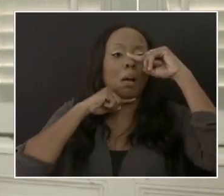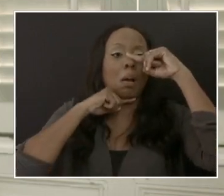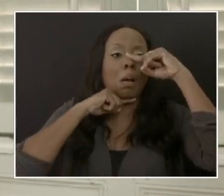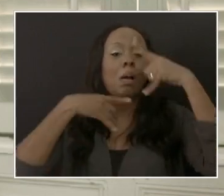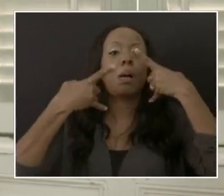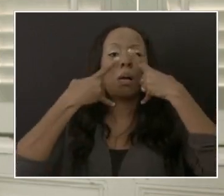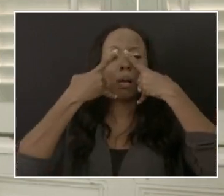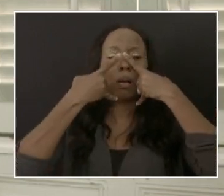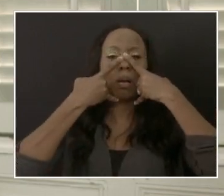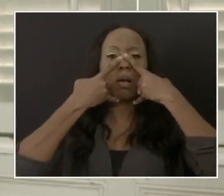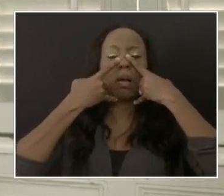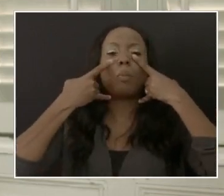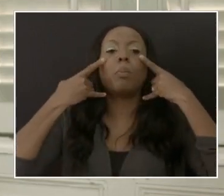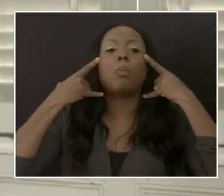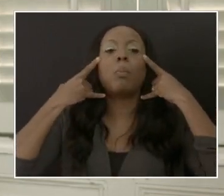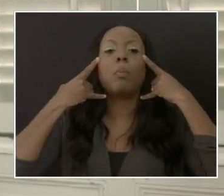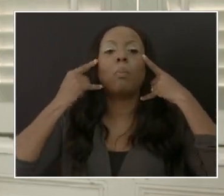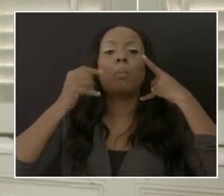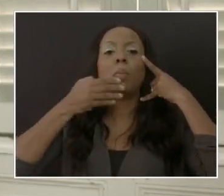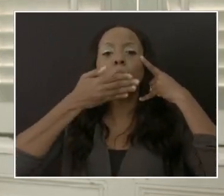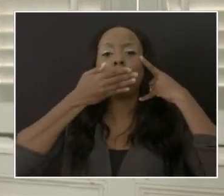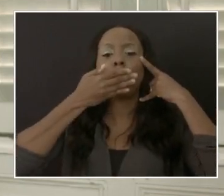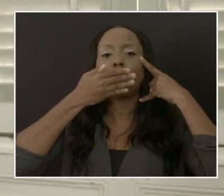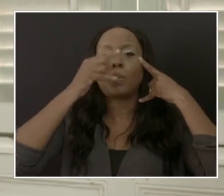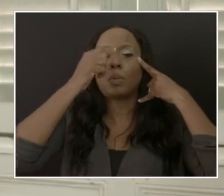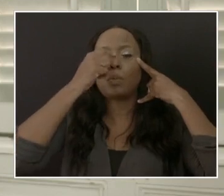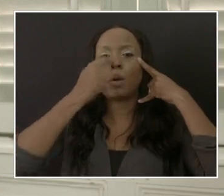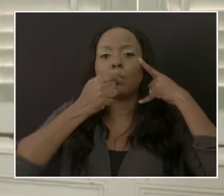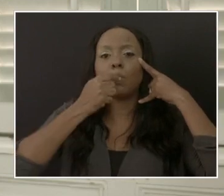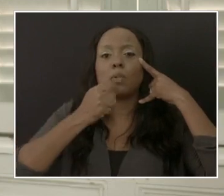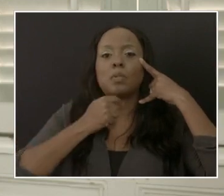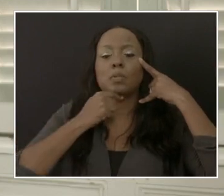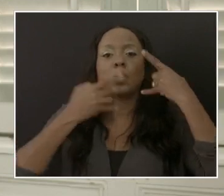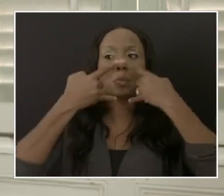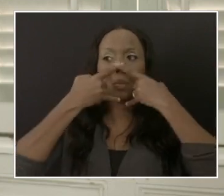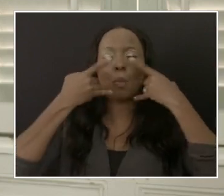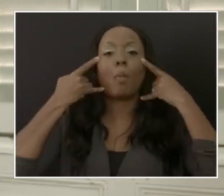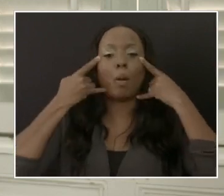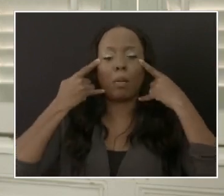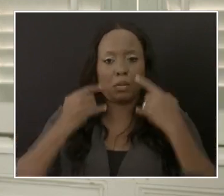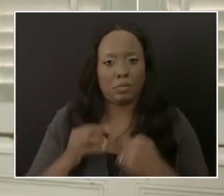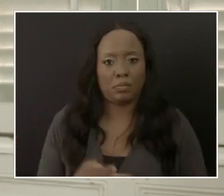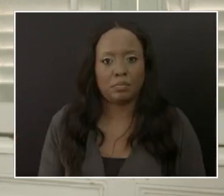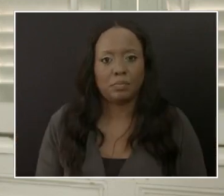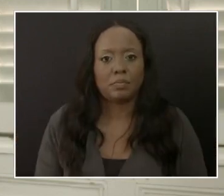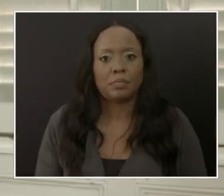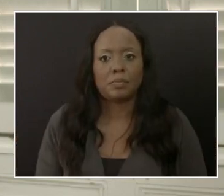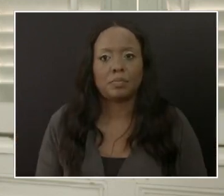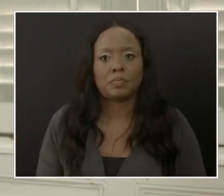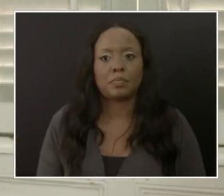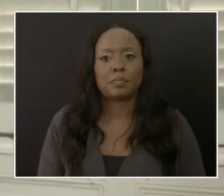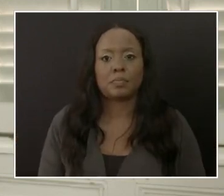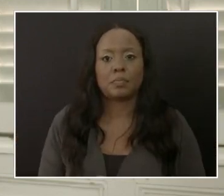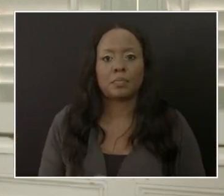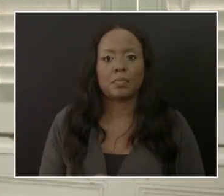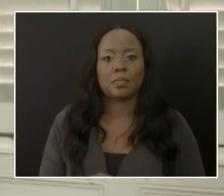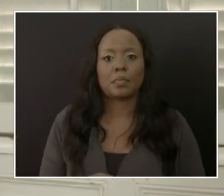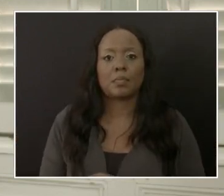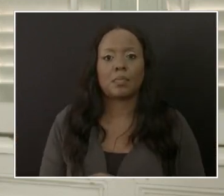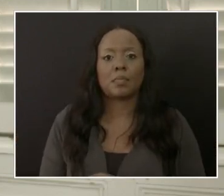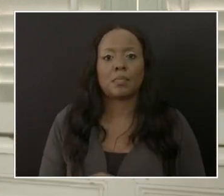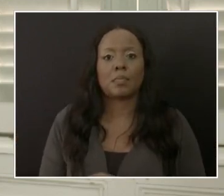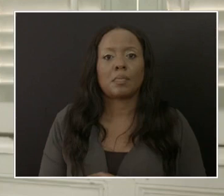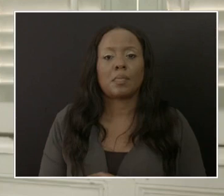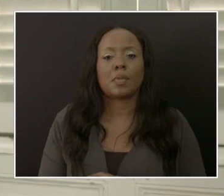covering both the nose and the mouth. We would prefer that you wear a mask that does not have a